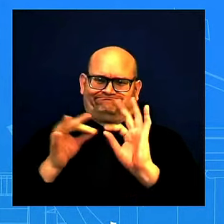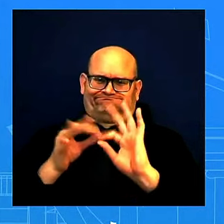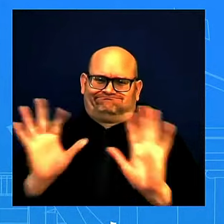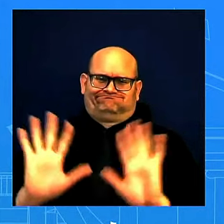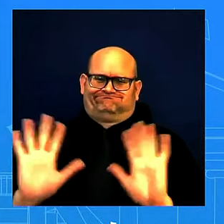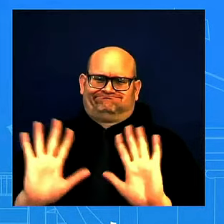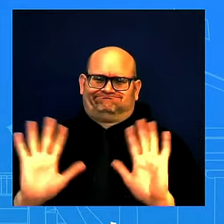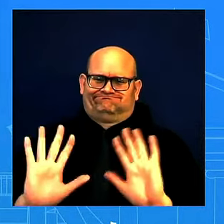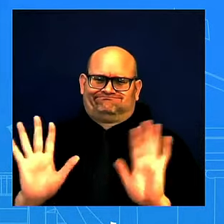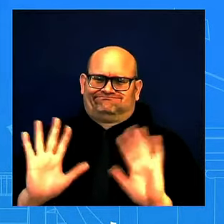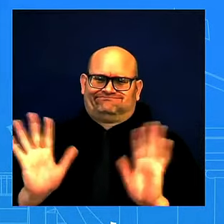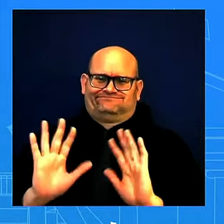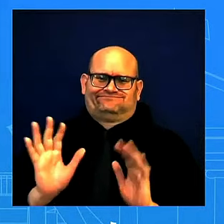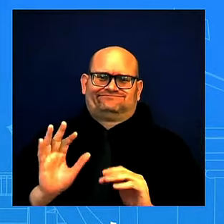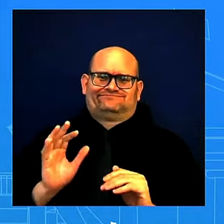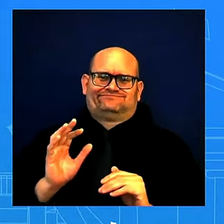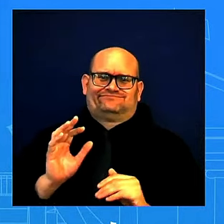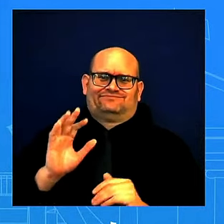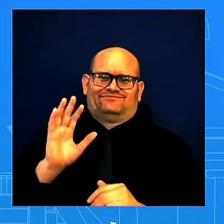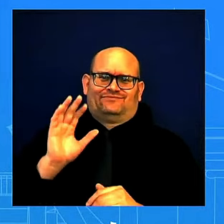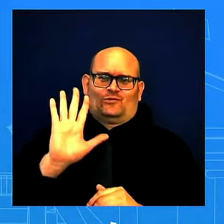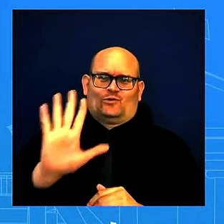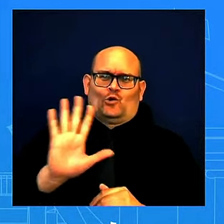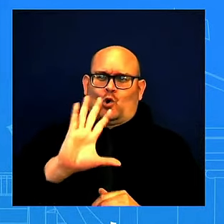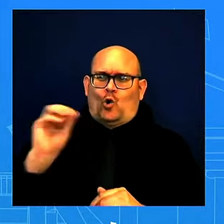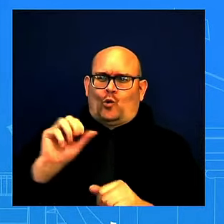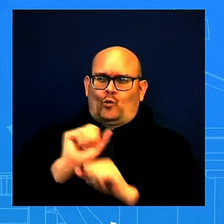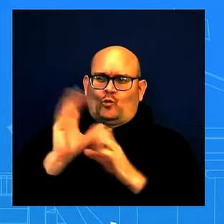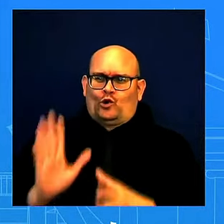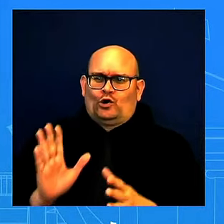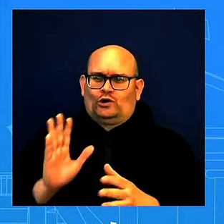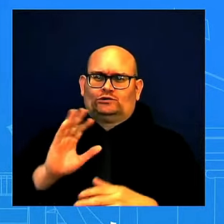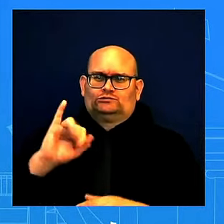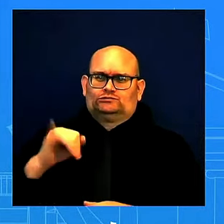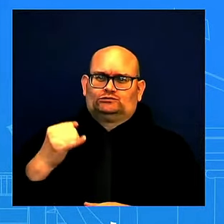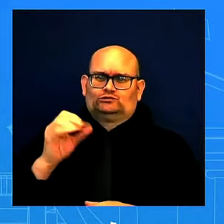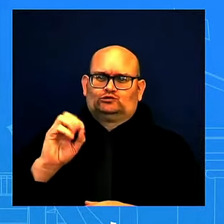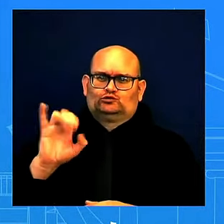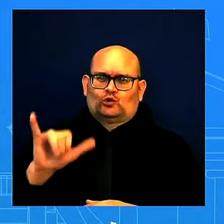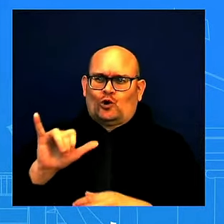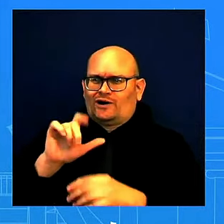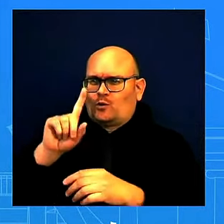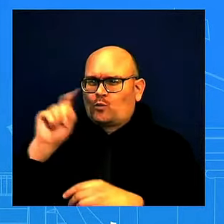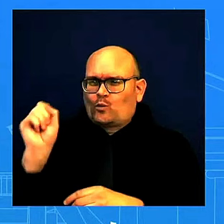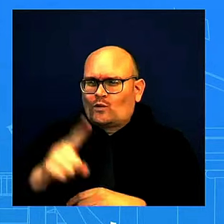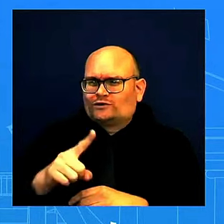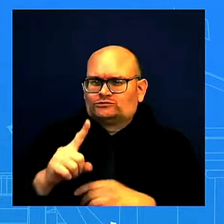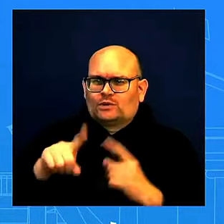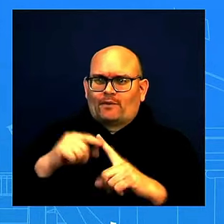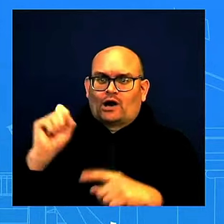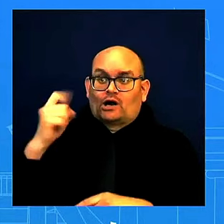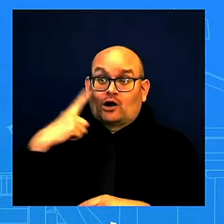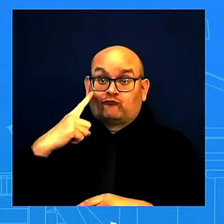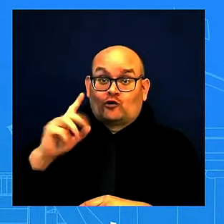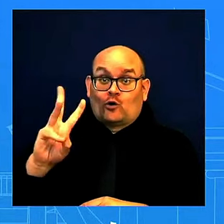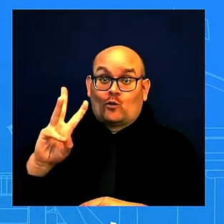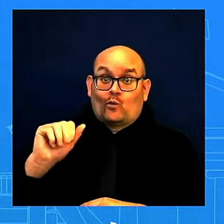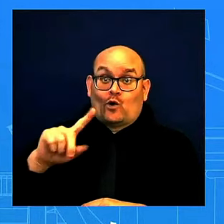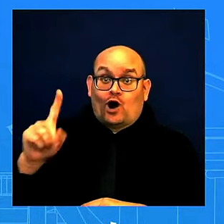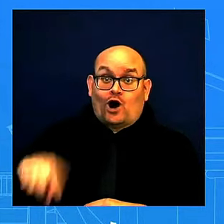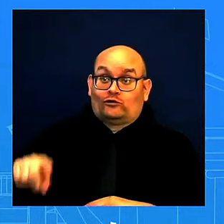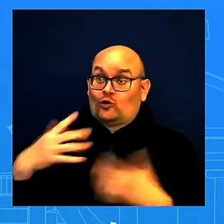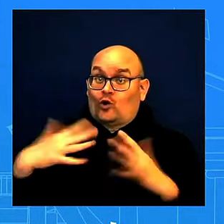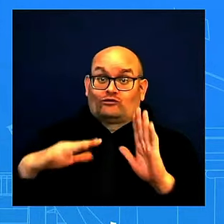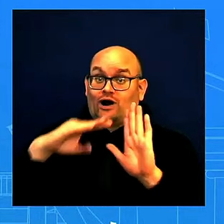colleague Joey's question about Governor Walz, I laid out, and you all have seen his bio, right?